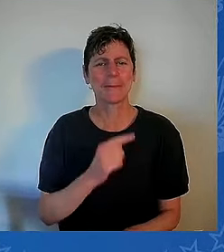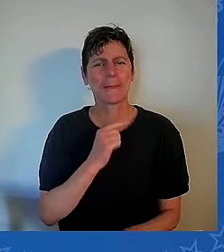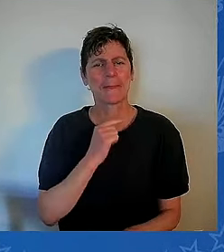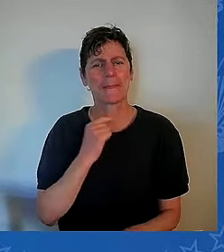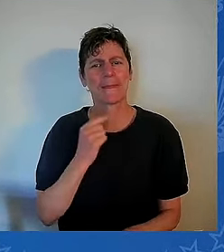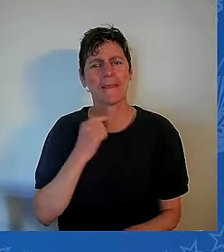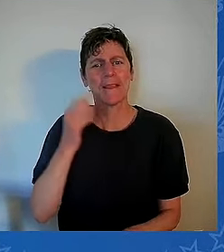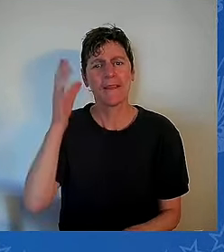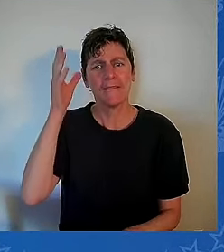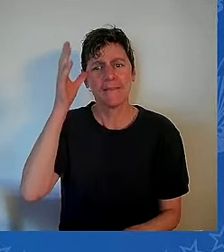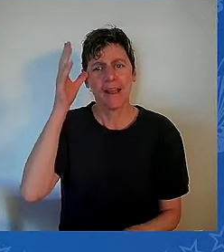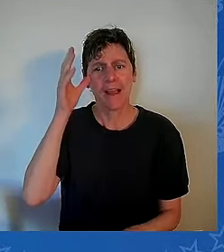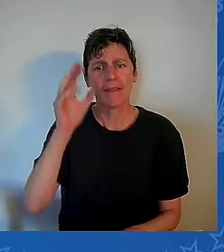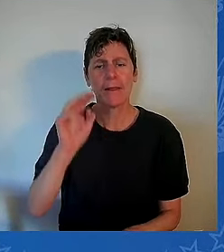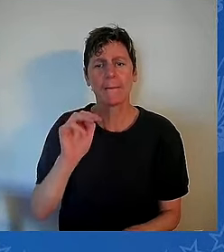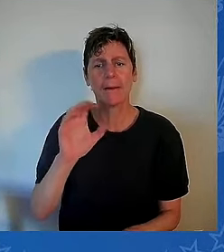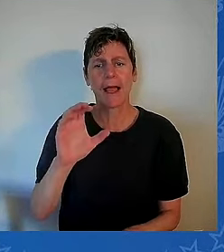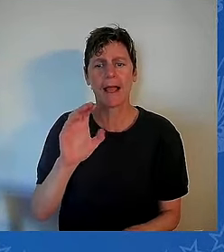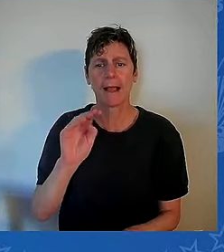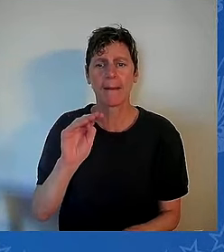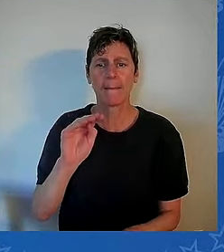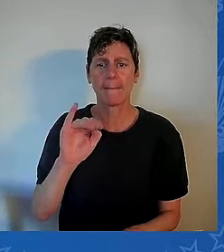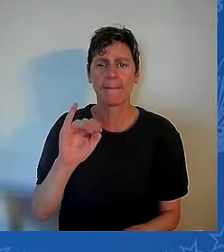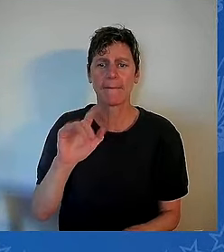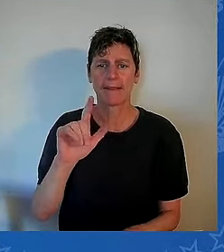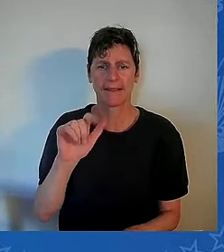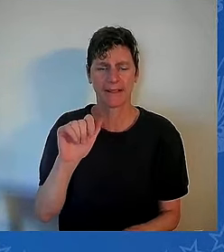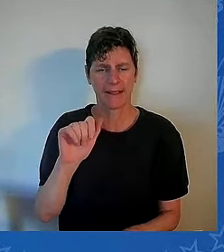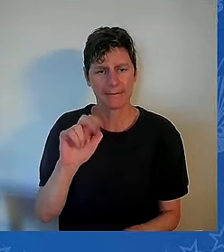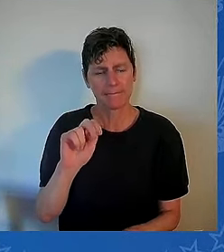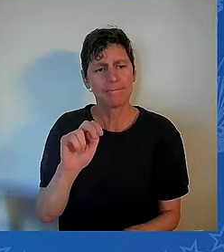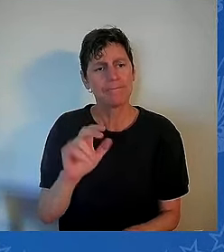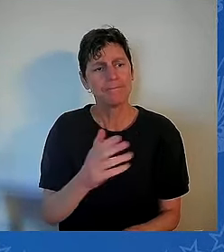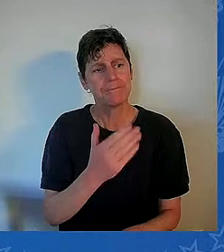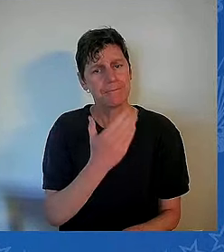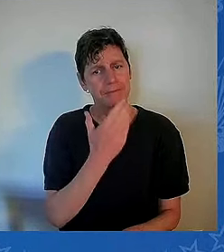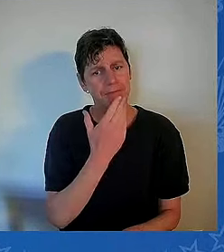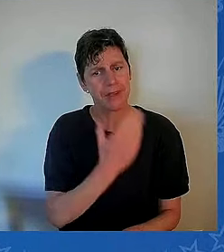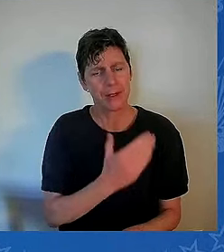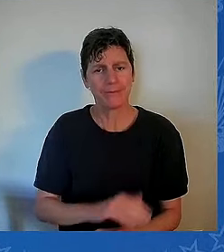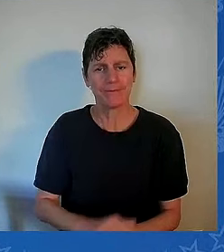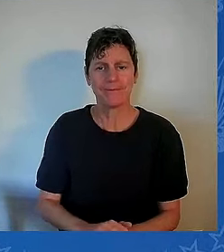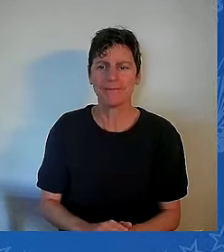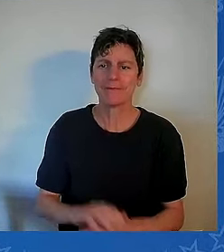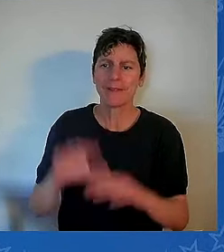President Clinton, President Obama, distinguished guests.